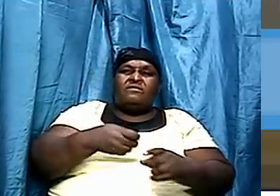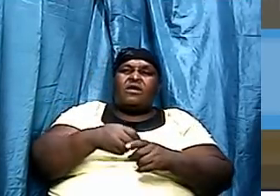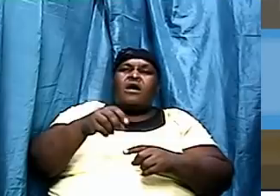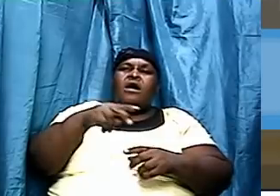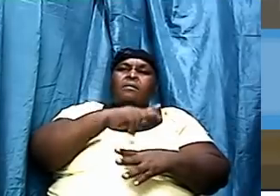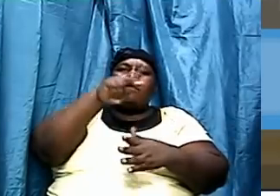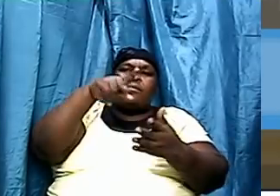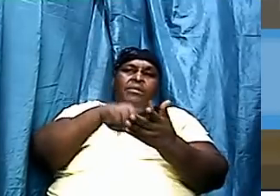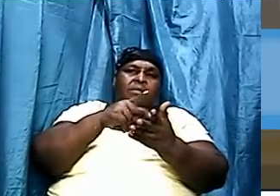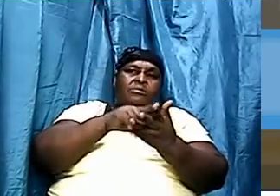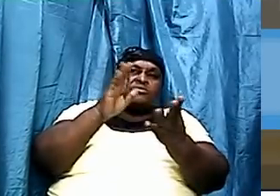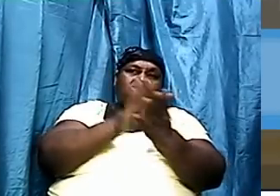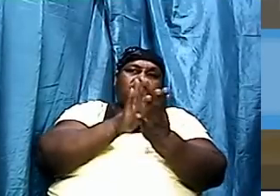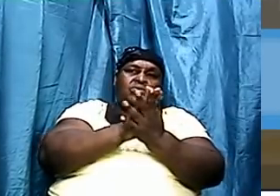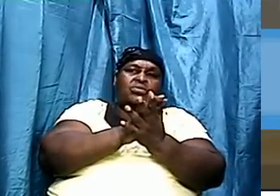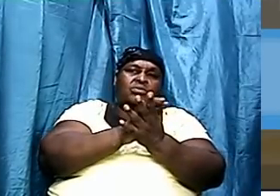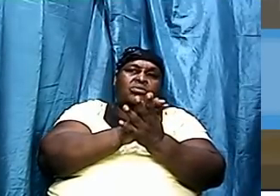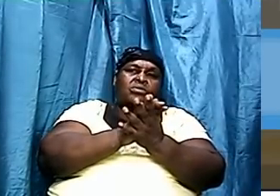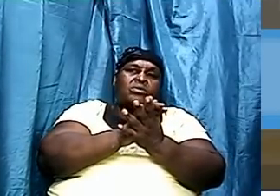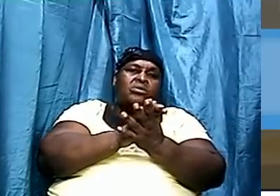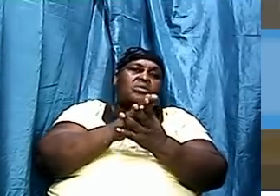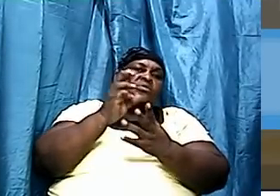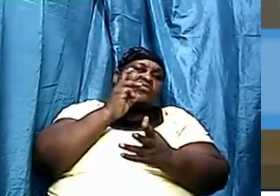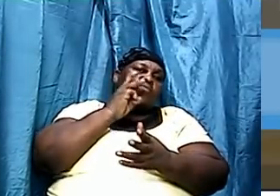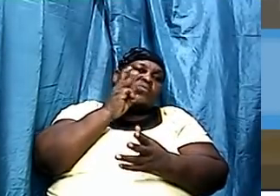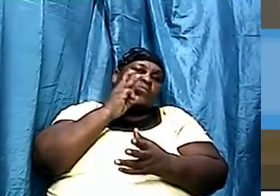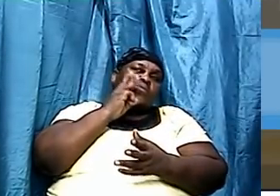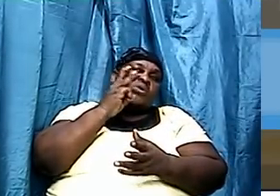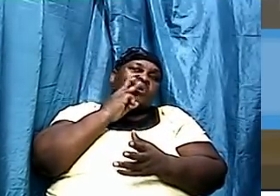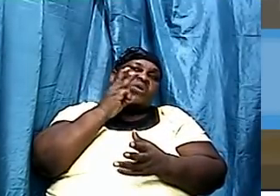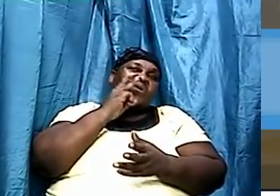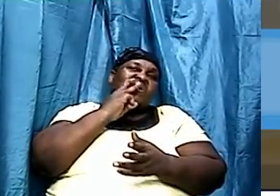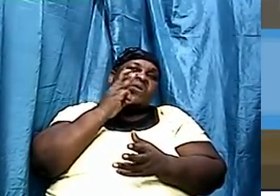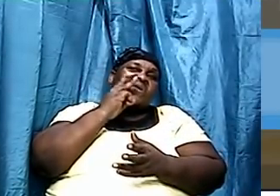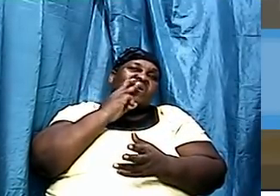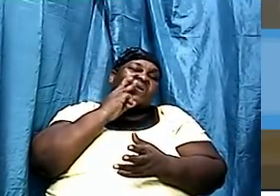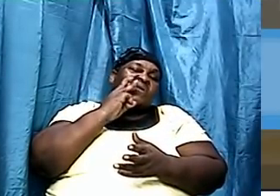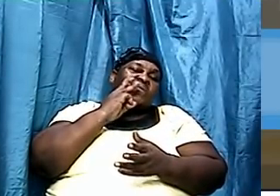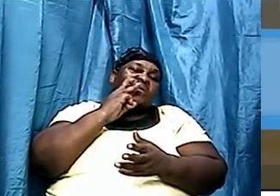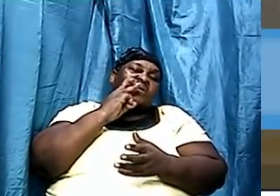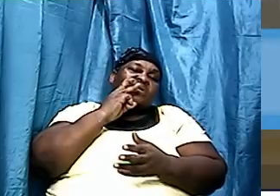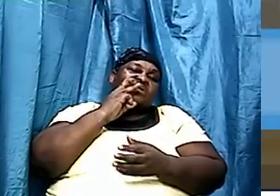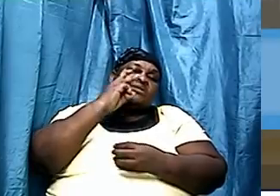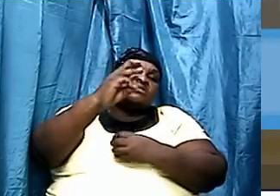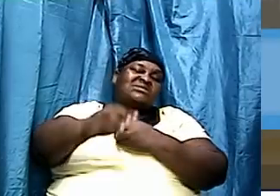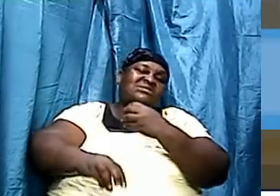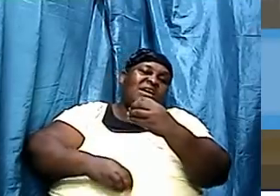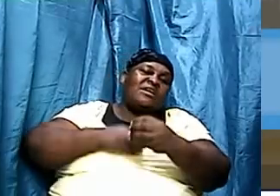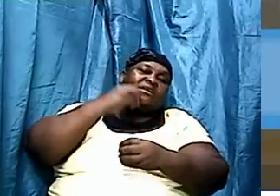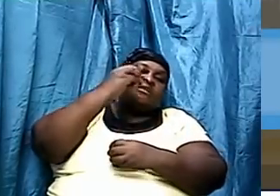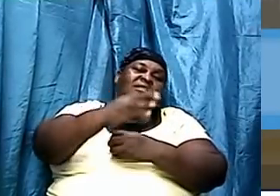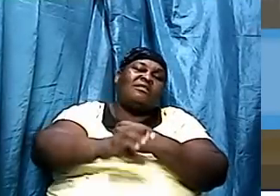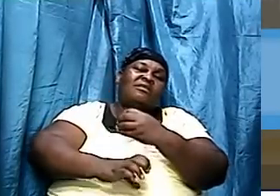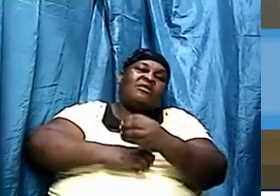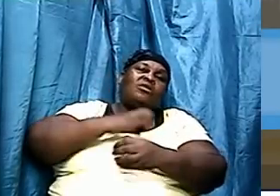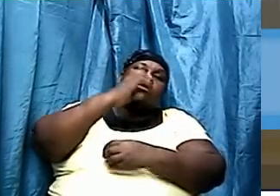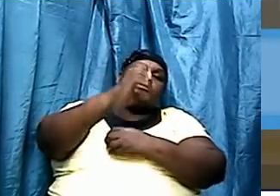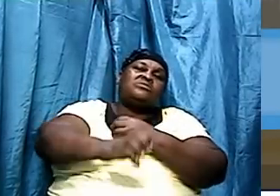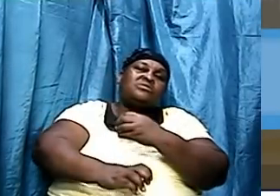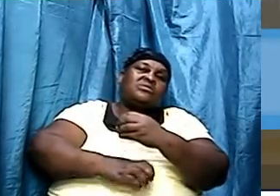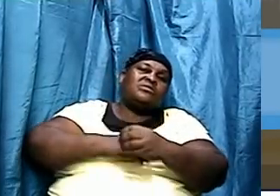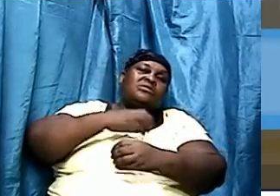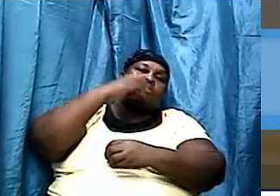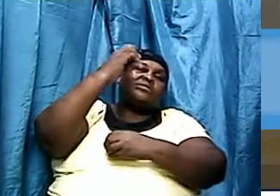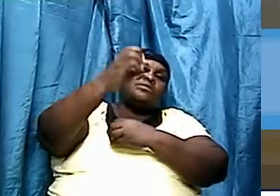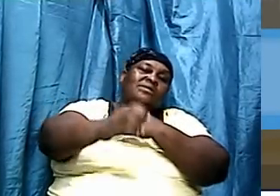anybody know this it's called the water cycle and what it practically says is that as